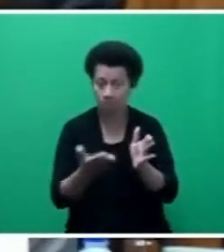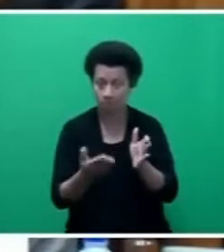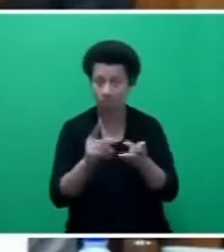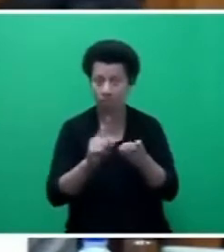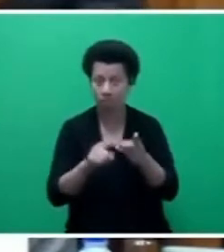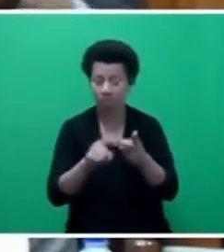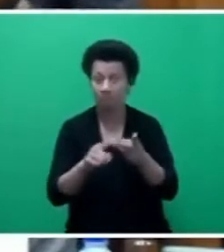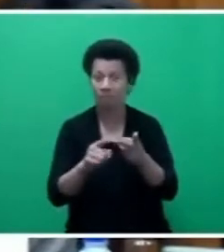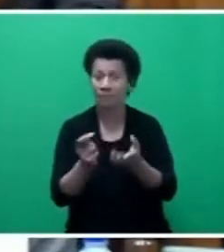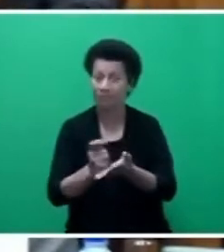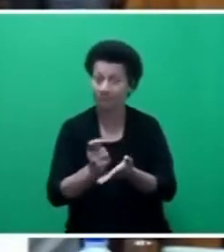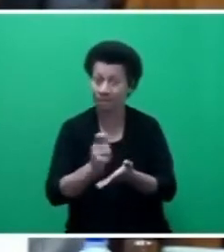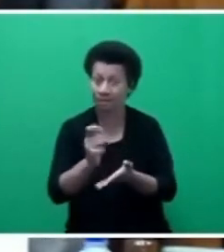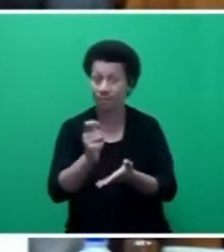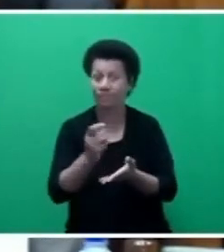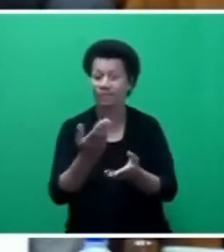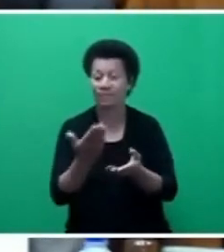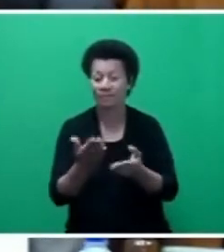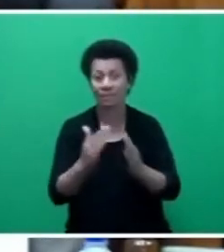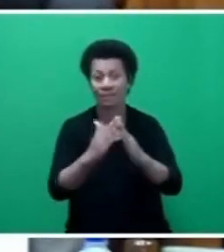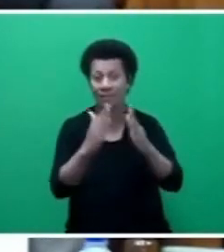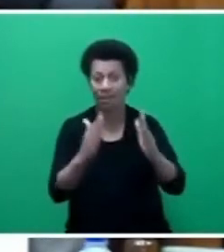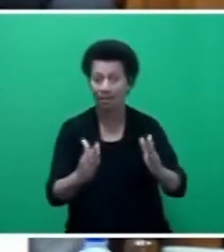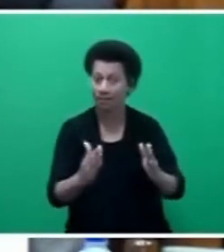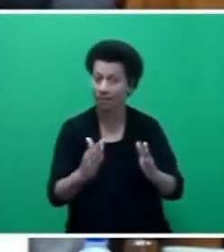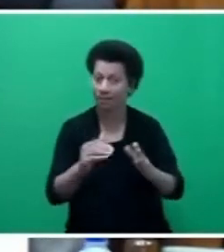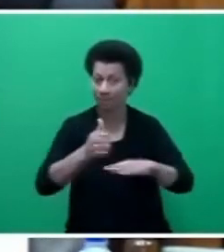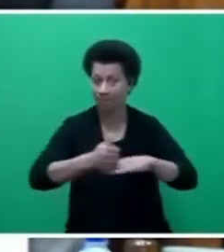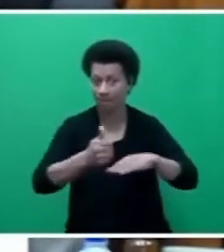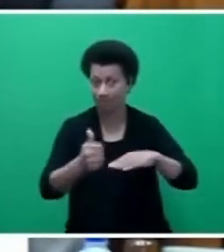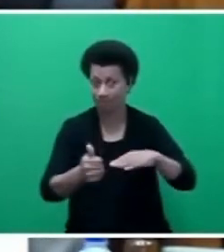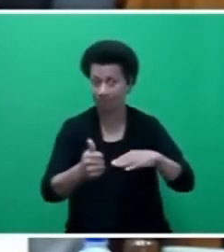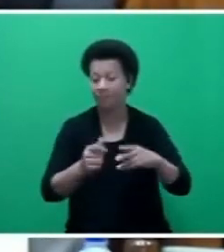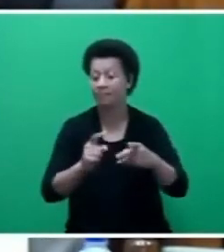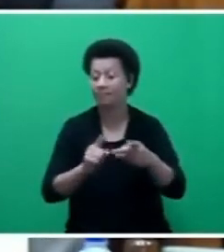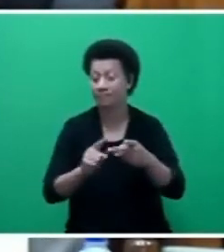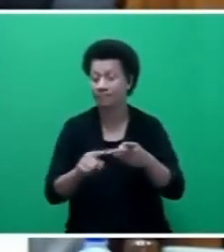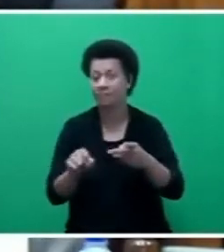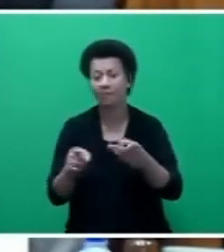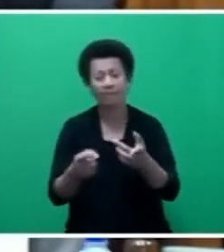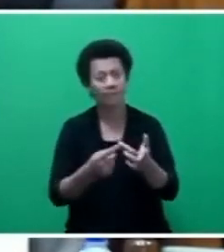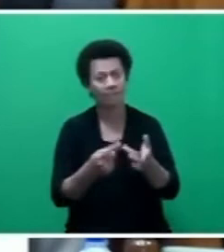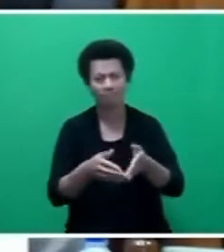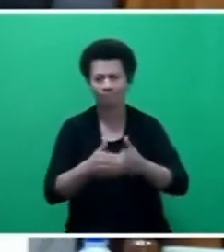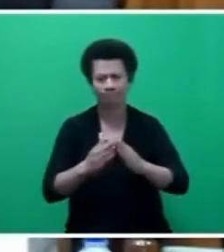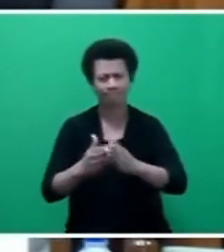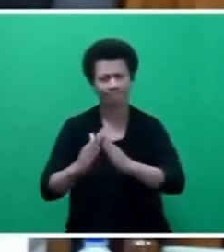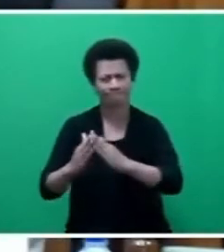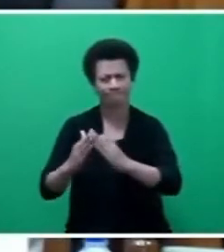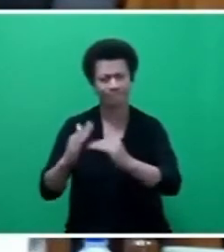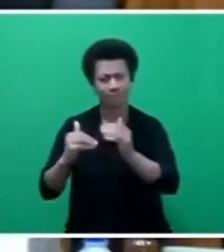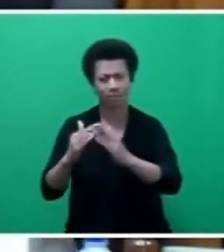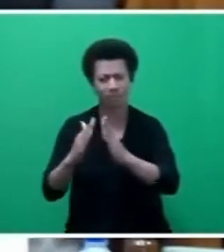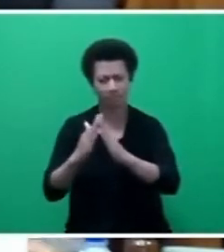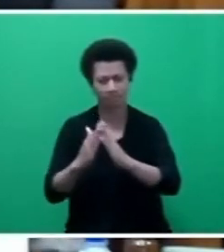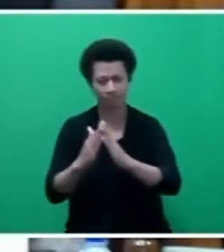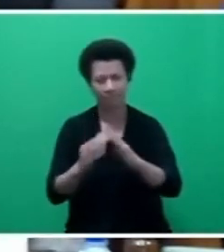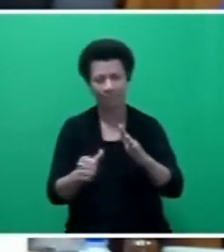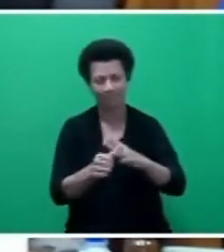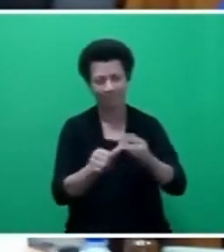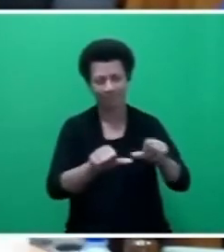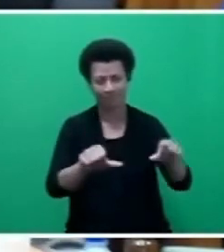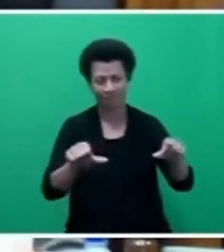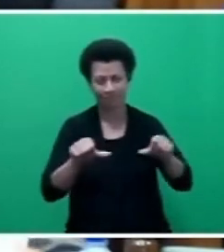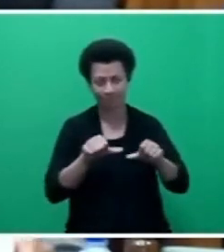organisations like Housing Authority, build proper homes, build resilience, and at the same time, of course, ensure that the